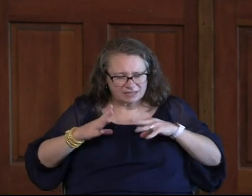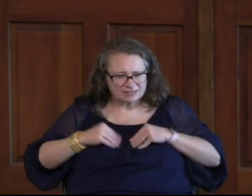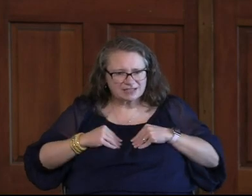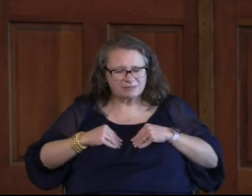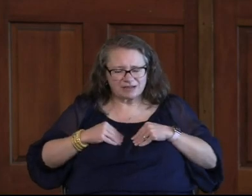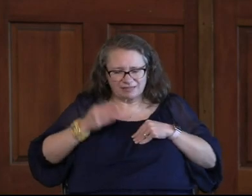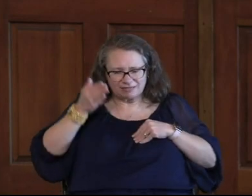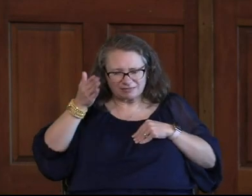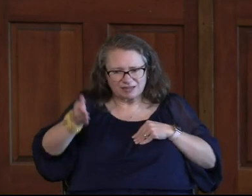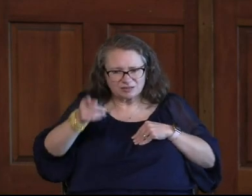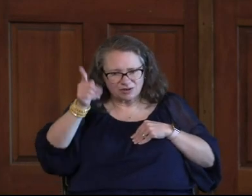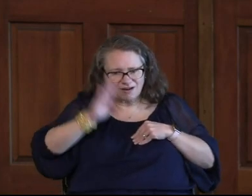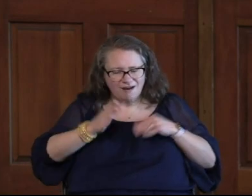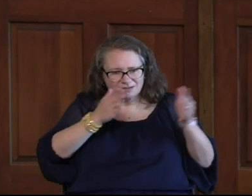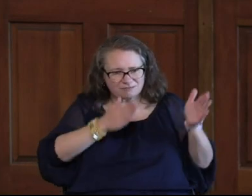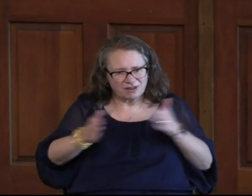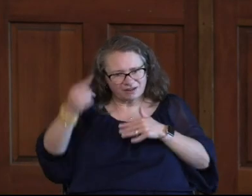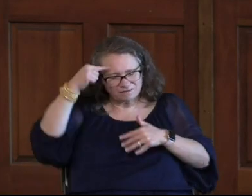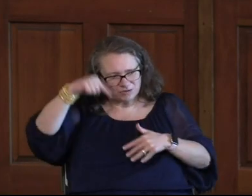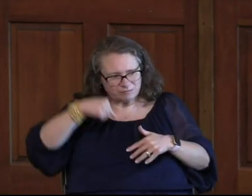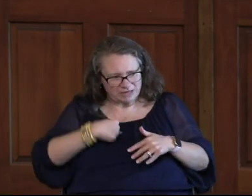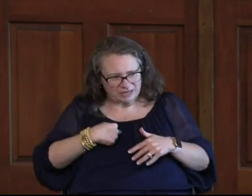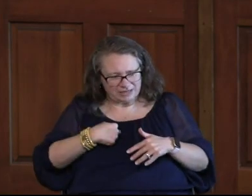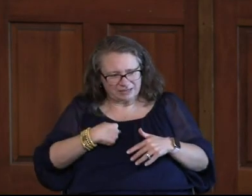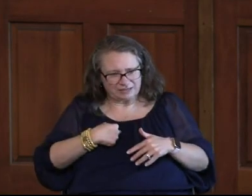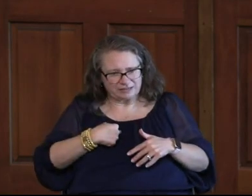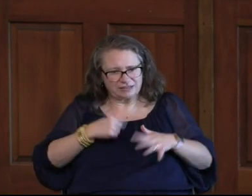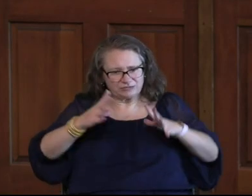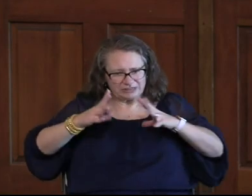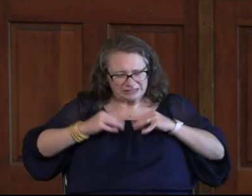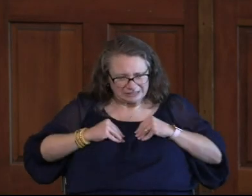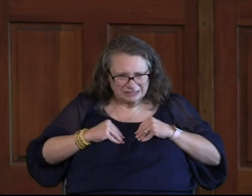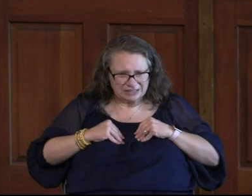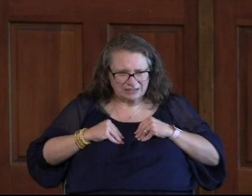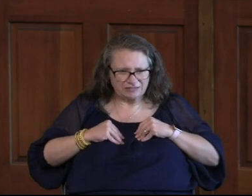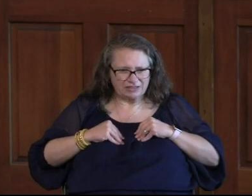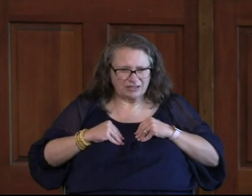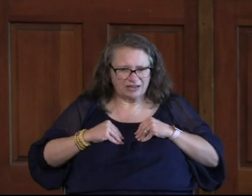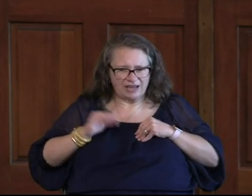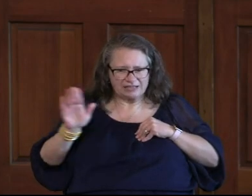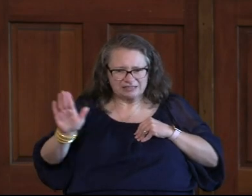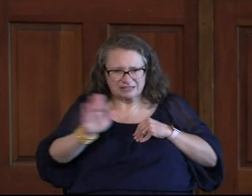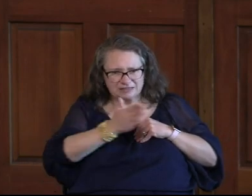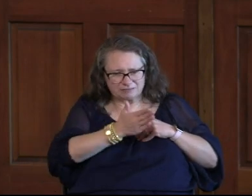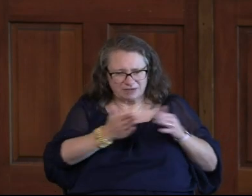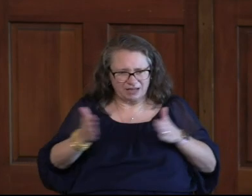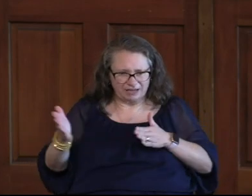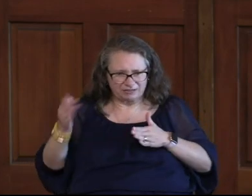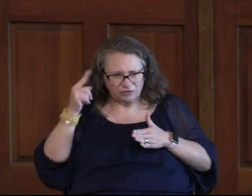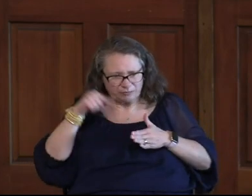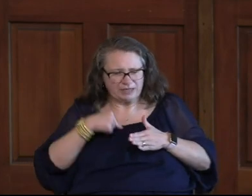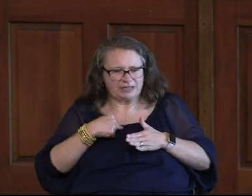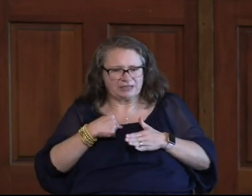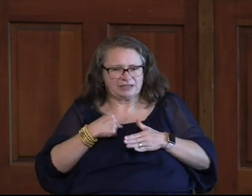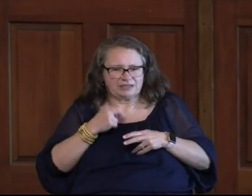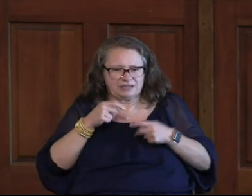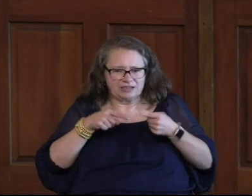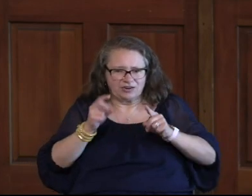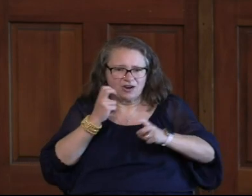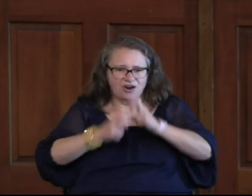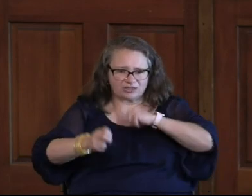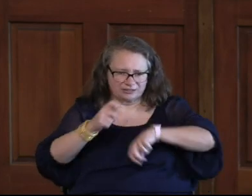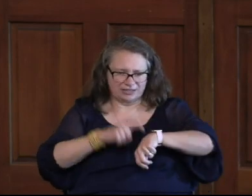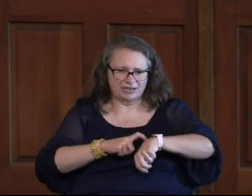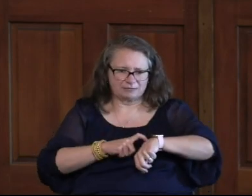that this is what God has for me and receiving it as his gift for me, even in the hard times.